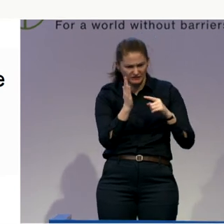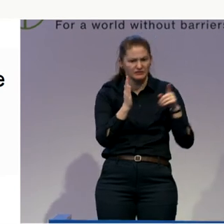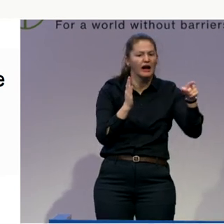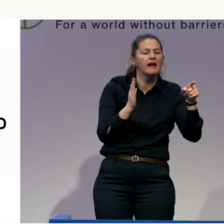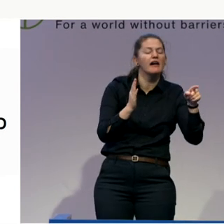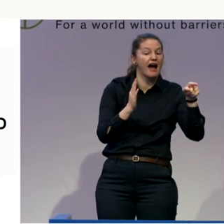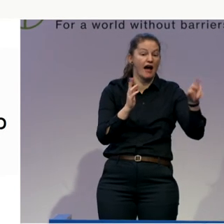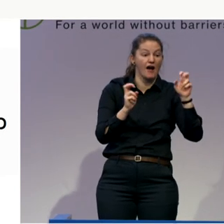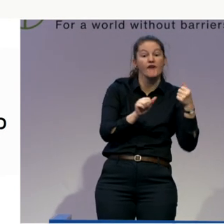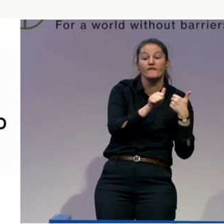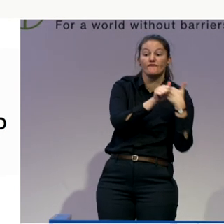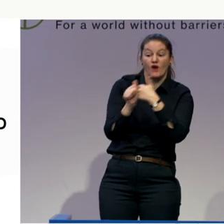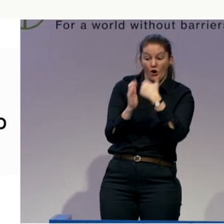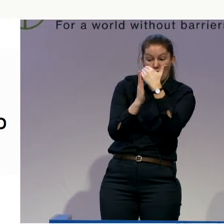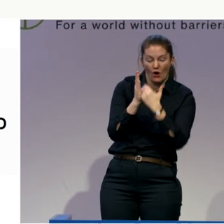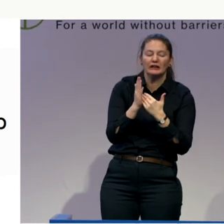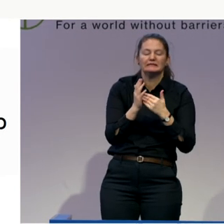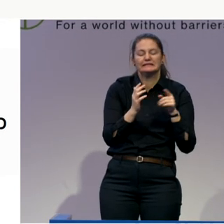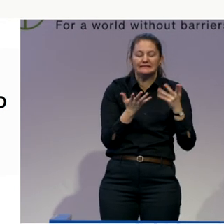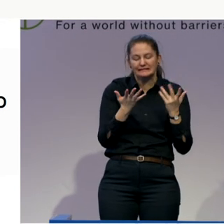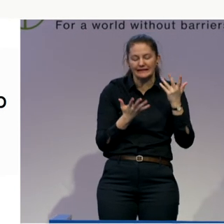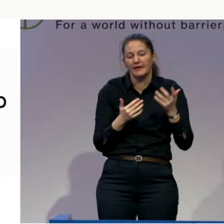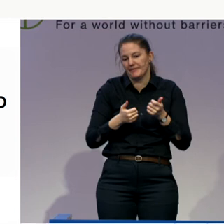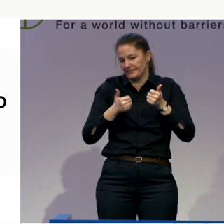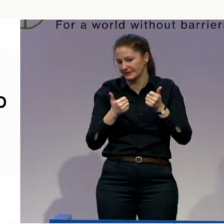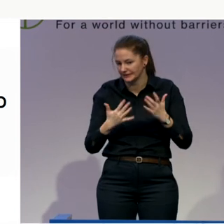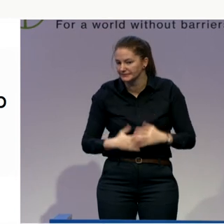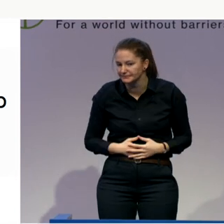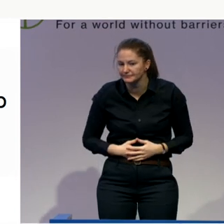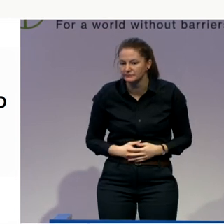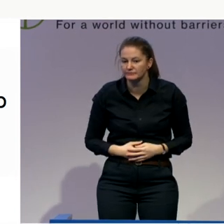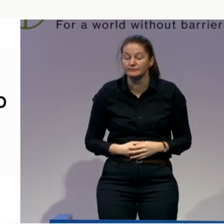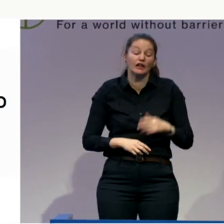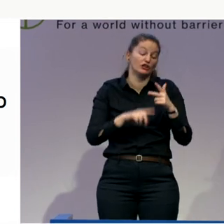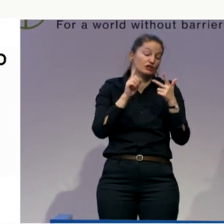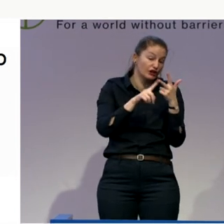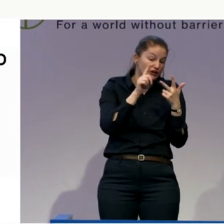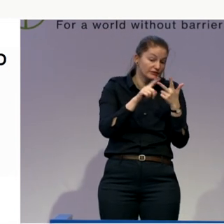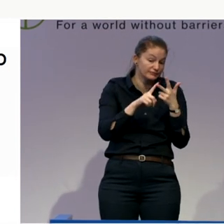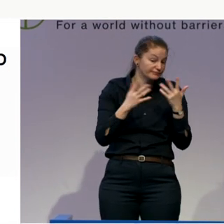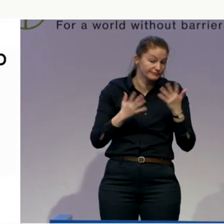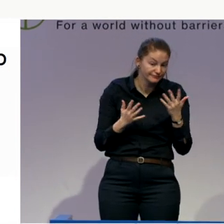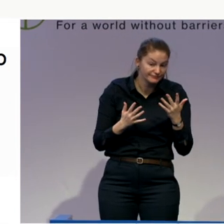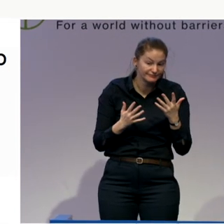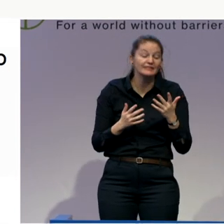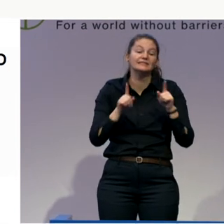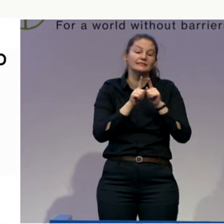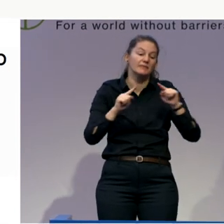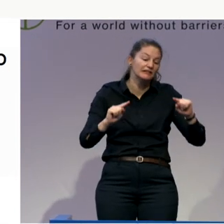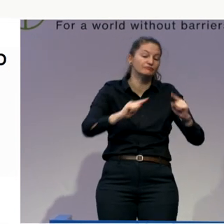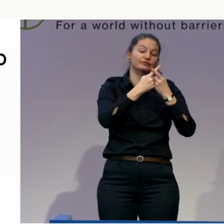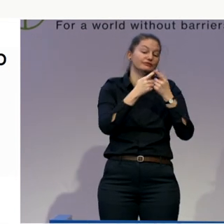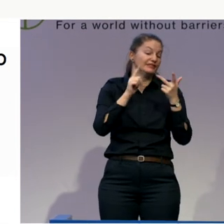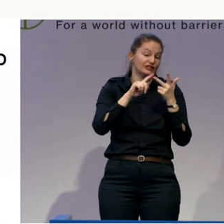source of possible conflict is, oh, my God, Caroline, we've been spending day upon day upon day together.